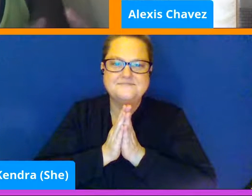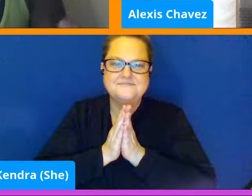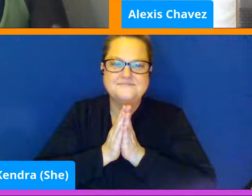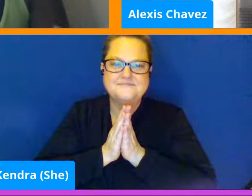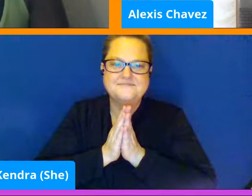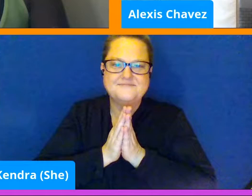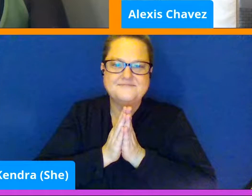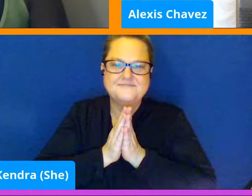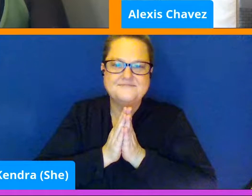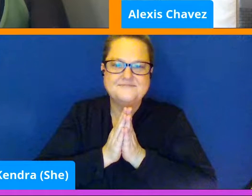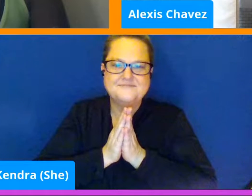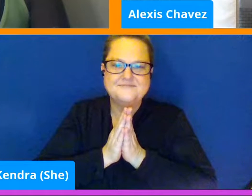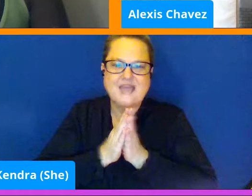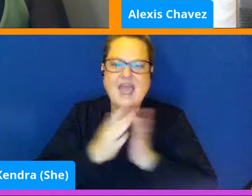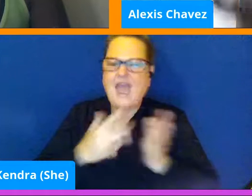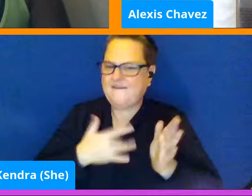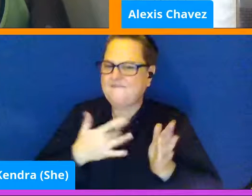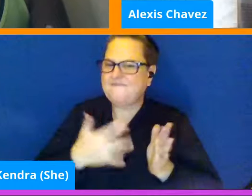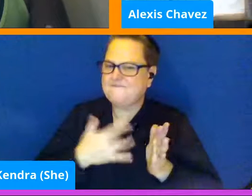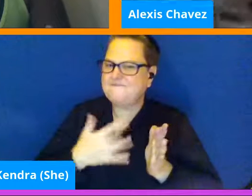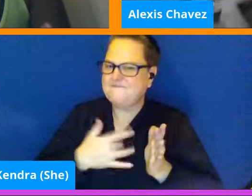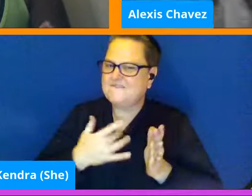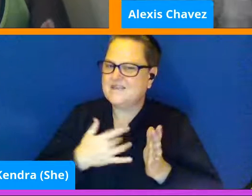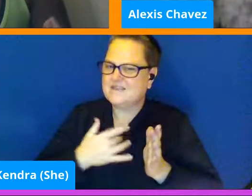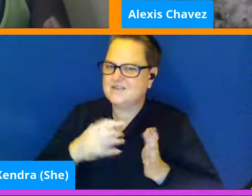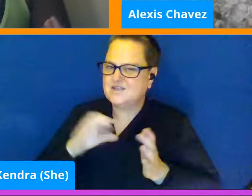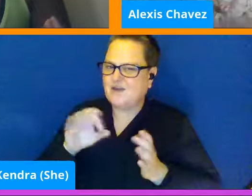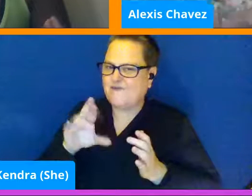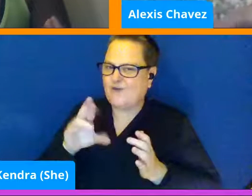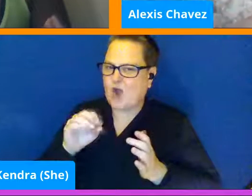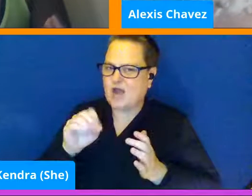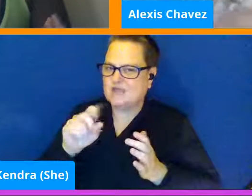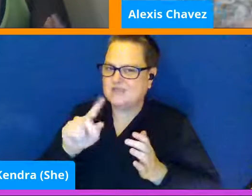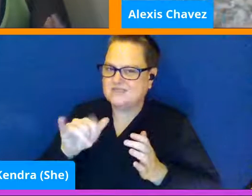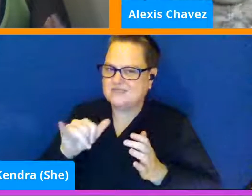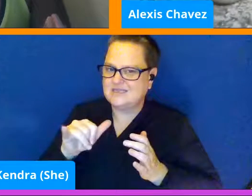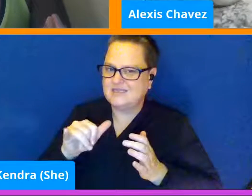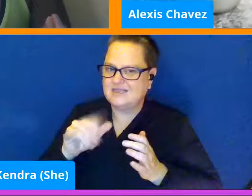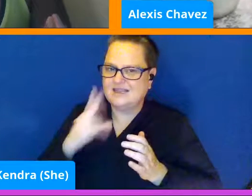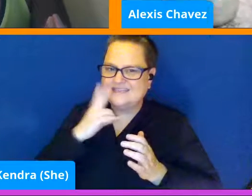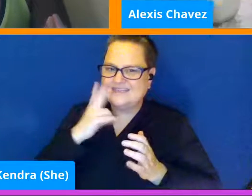Feels nice and frosty, but let's see if it froze at all.